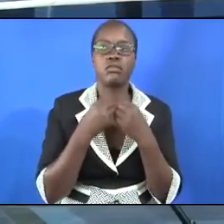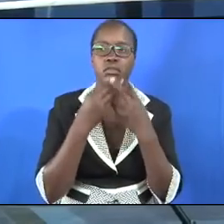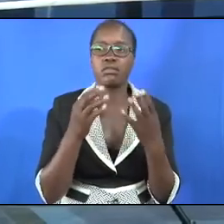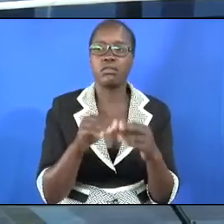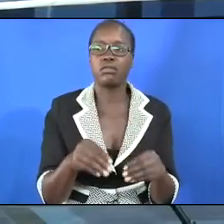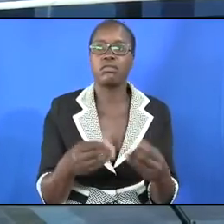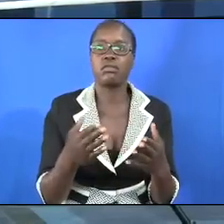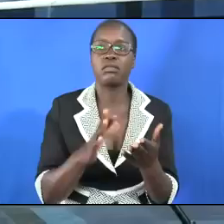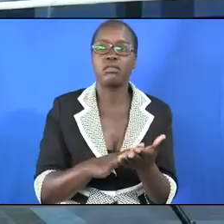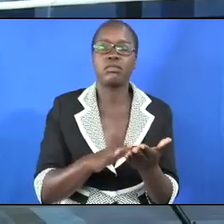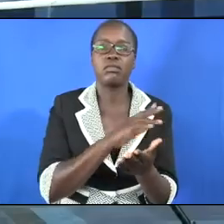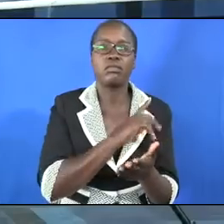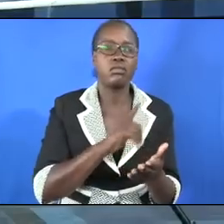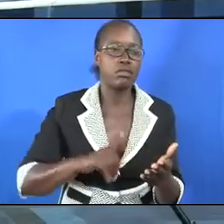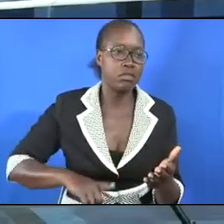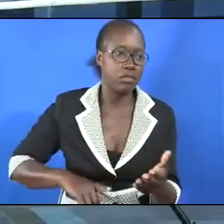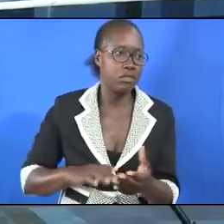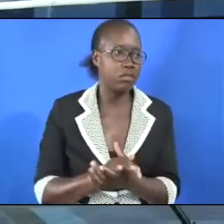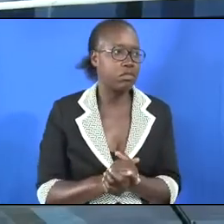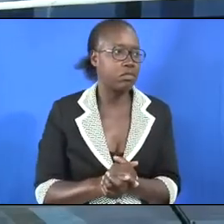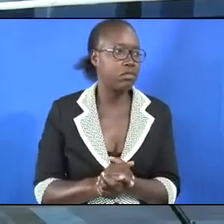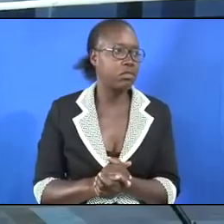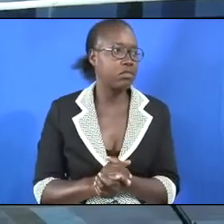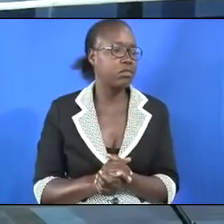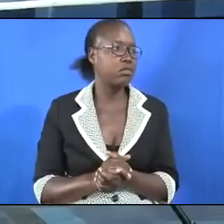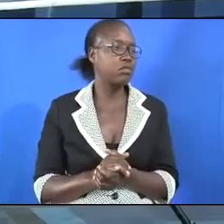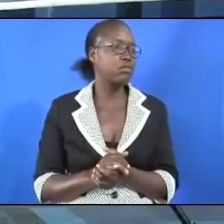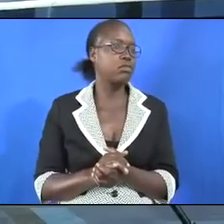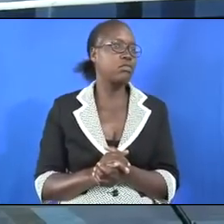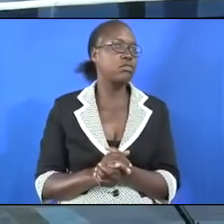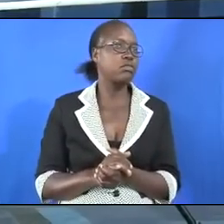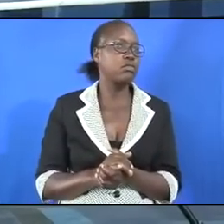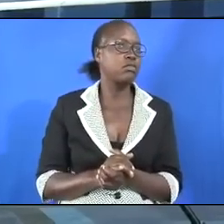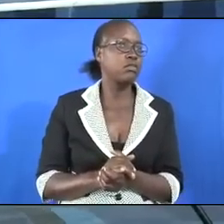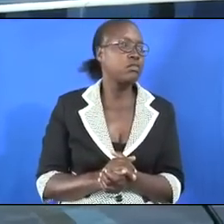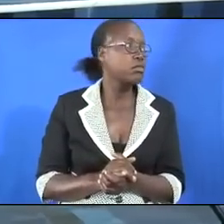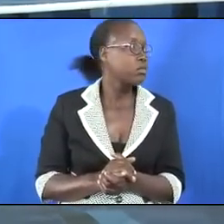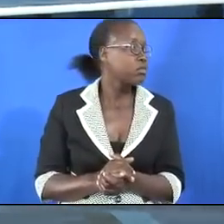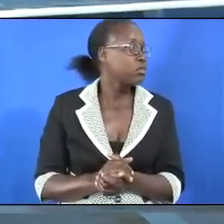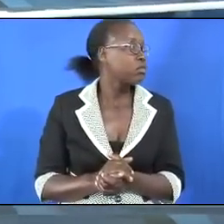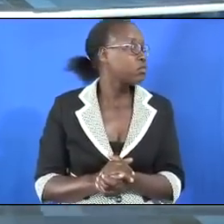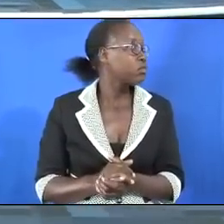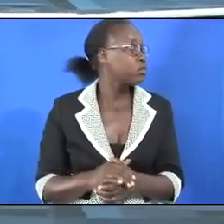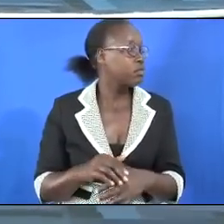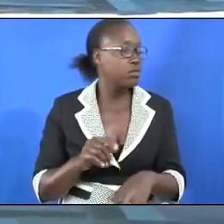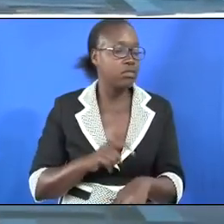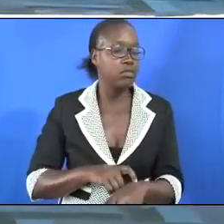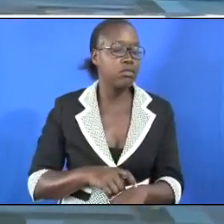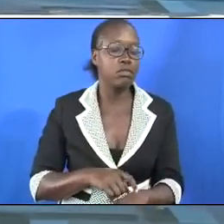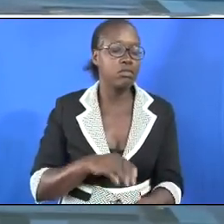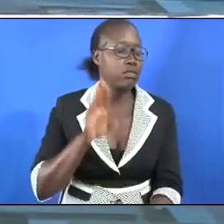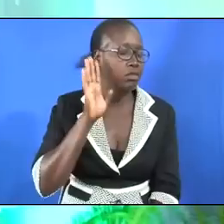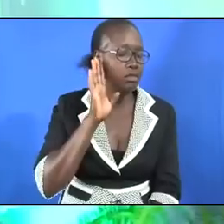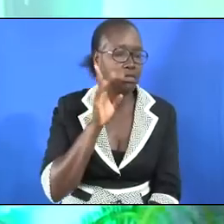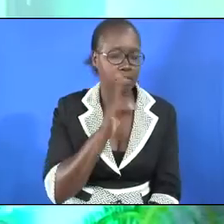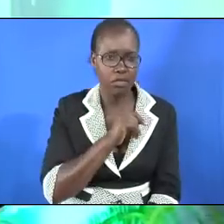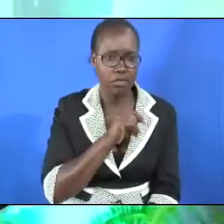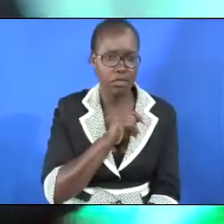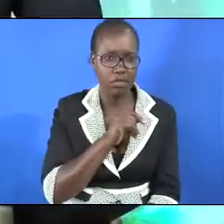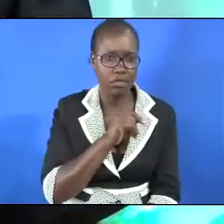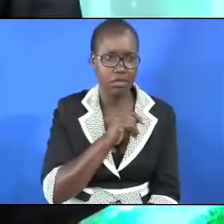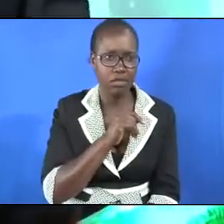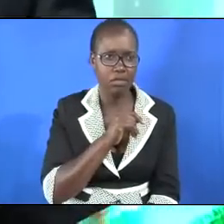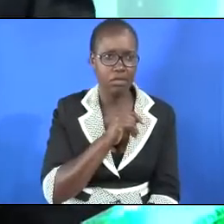praise the name of the Lord and now when Naaman heard this that